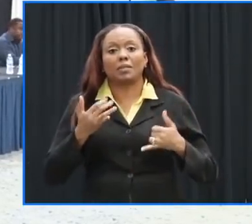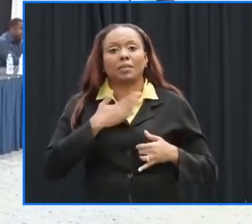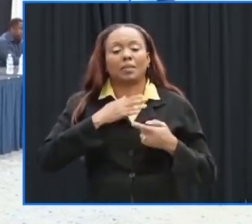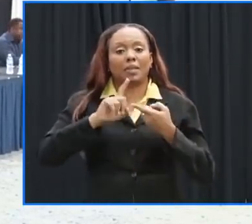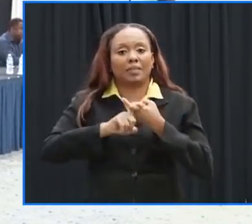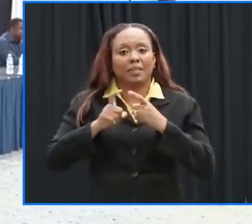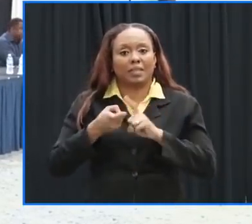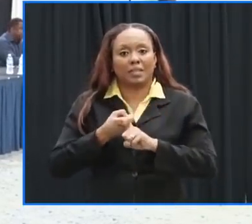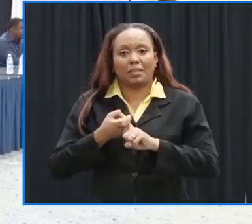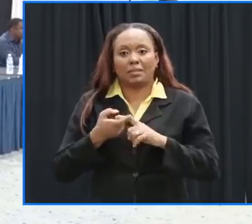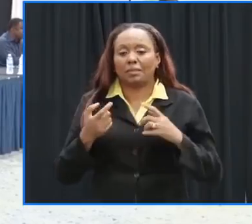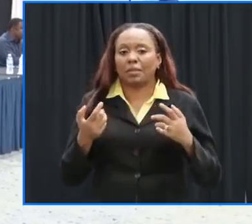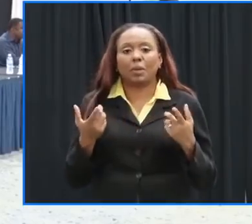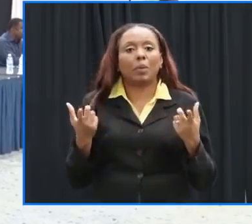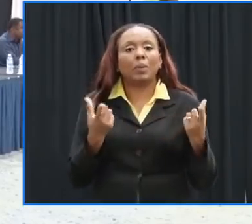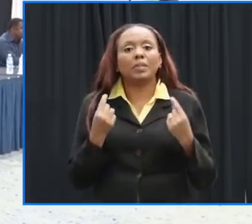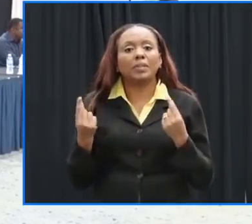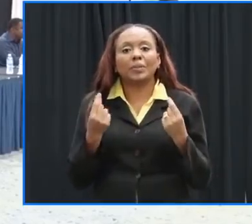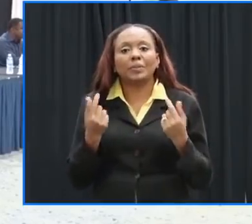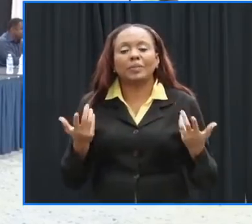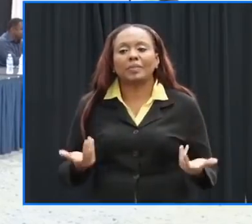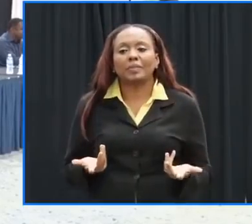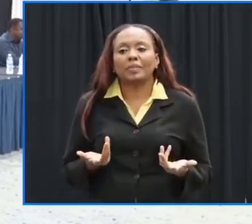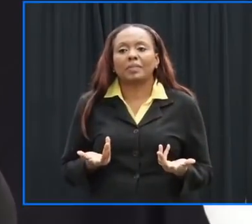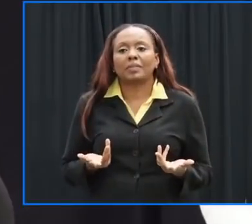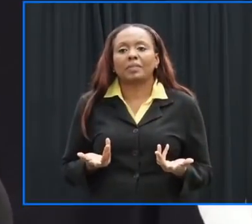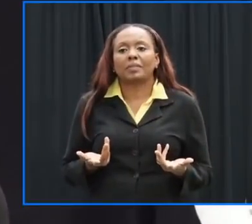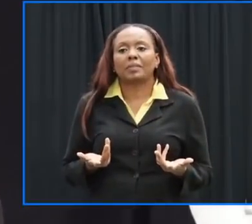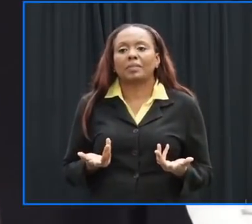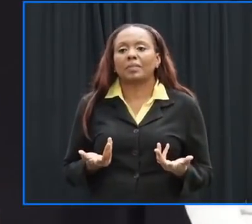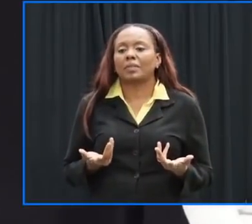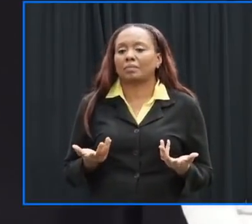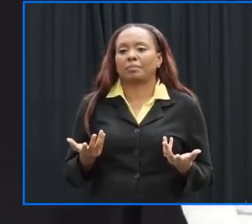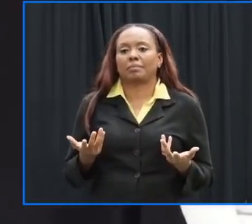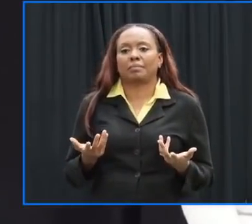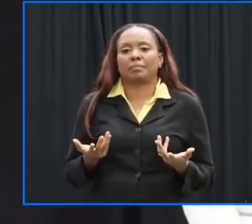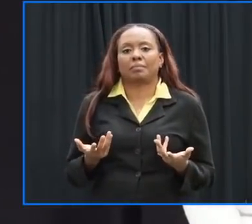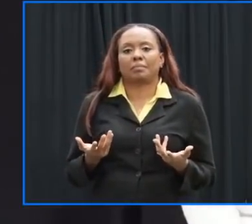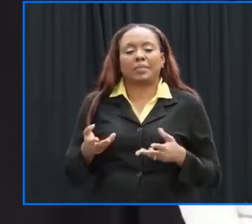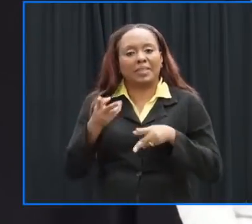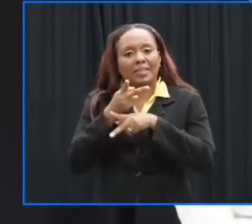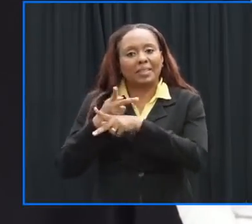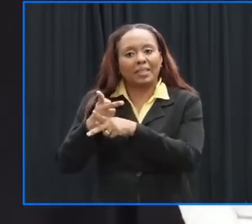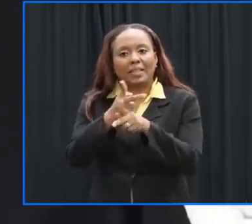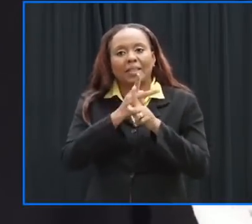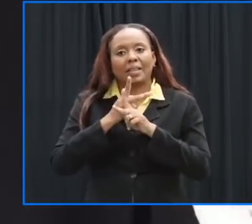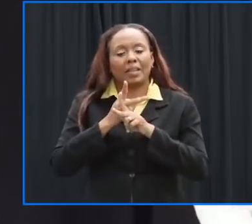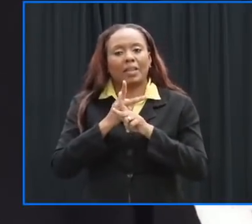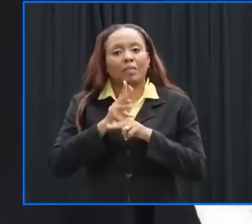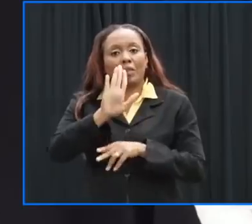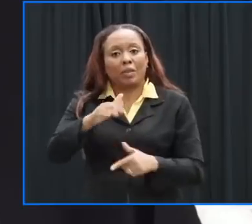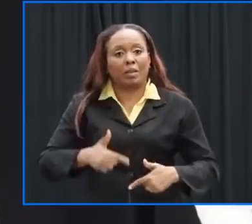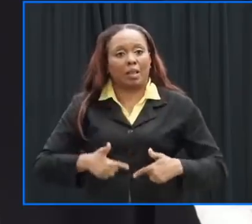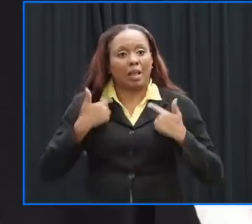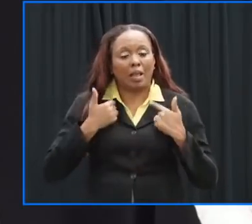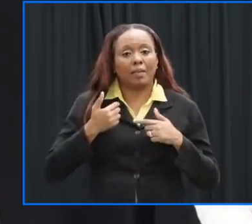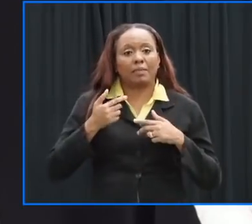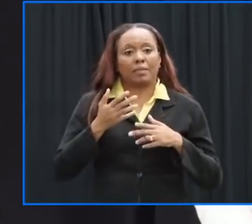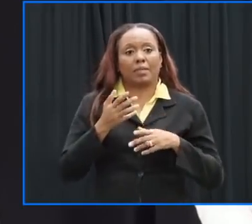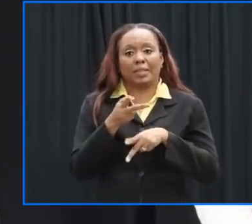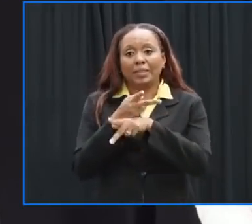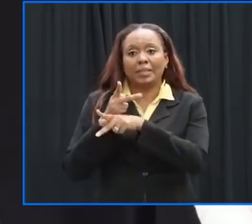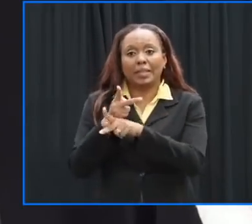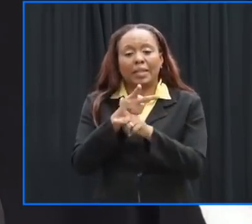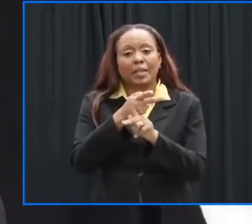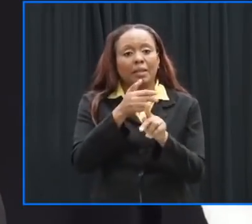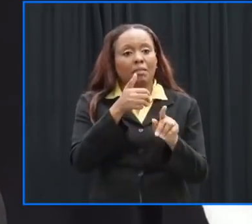friends all that is left for us to do is to get on with the business of taking care of our own lives and